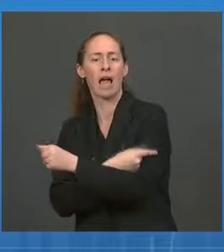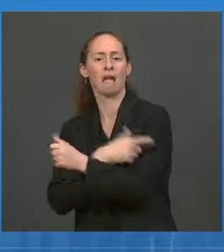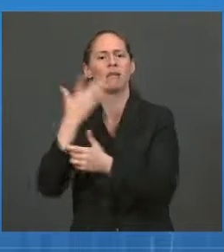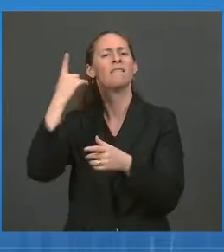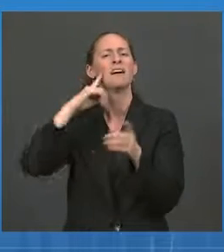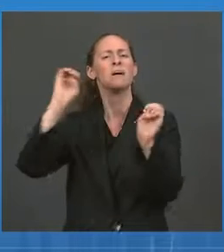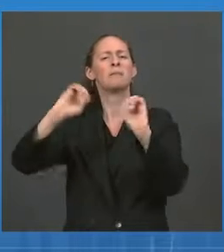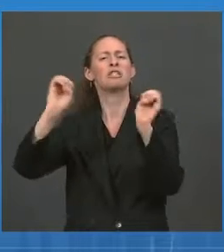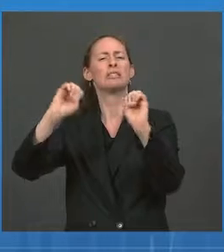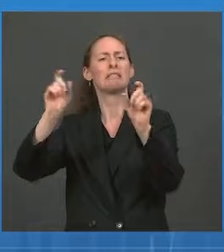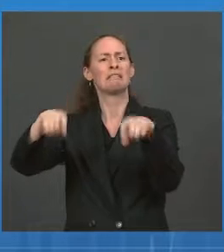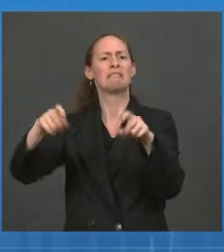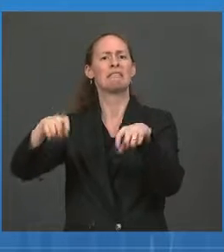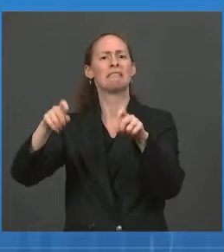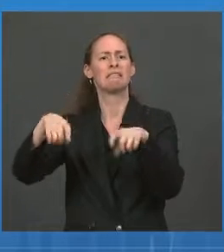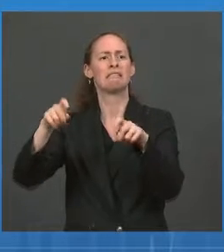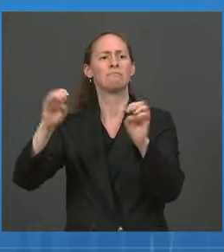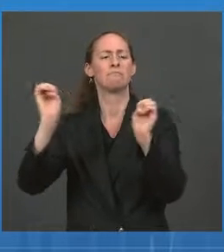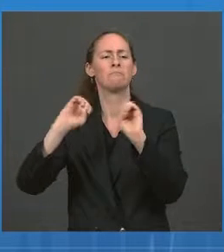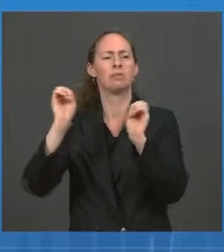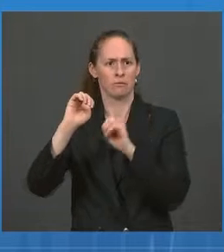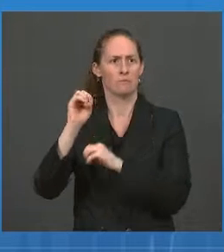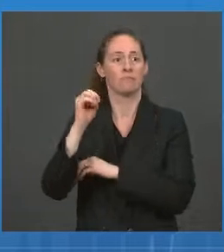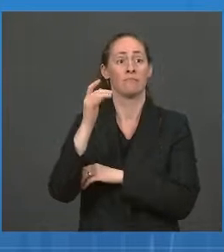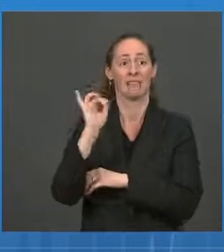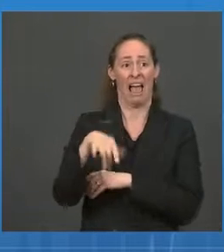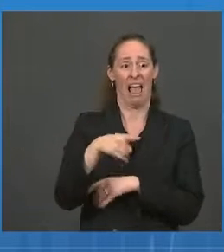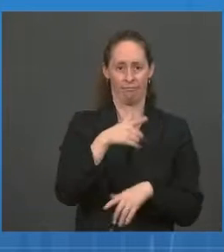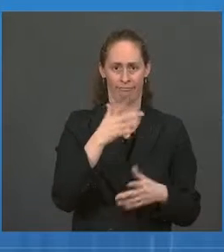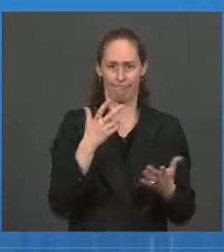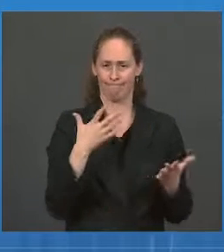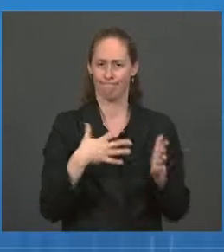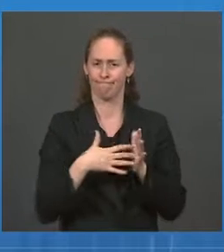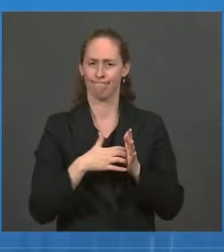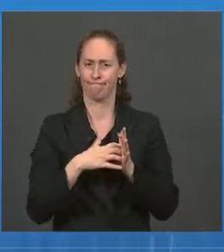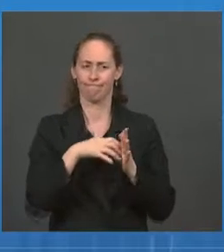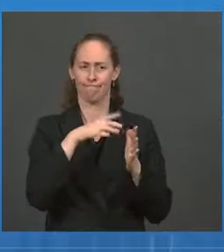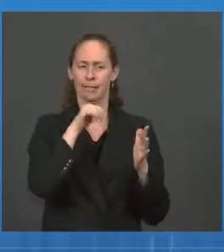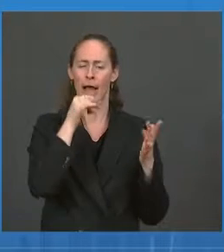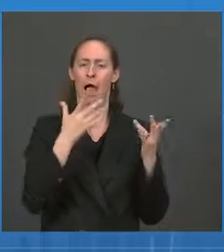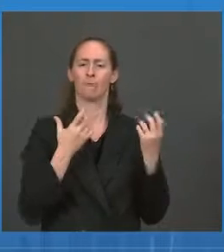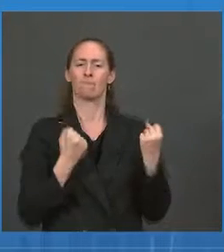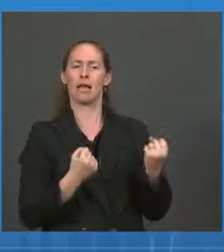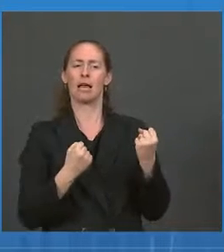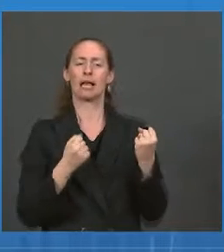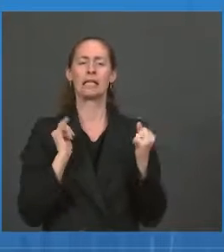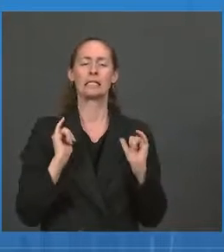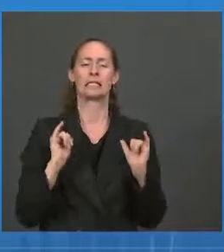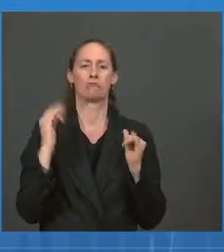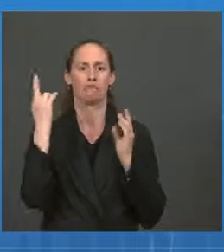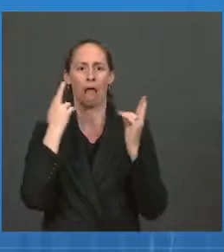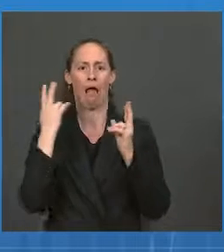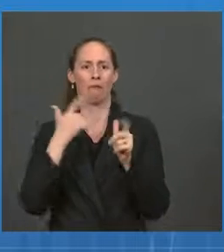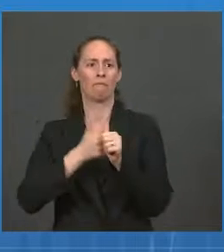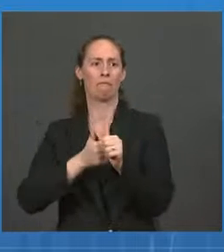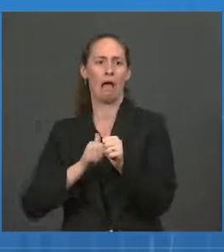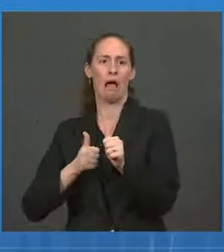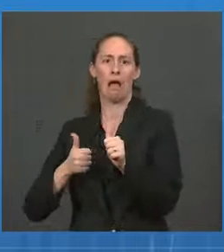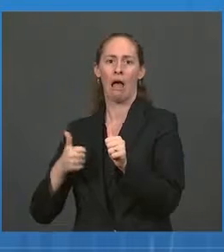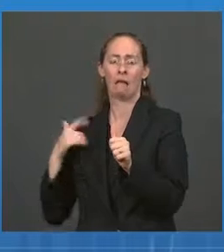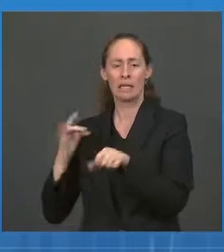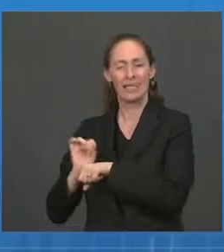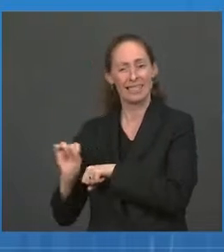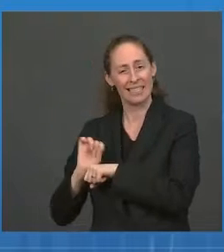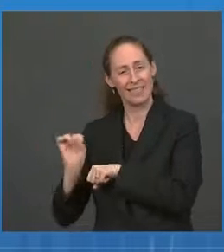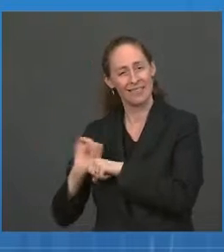there was not a strong plan in place. And we saw that there was a lag in terms of getting shots in arms. So we want to make sure we're